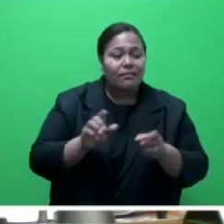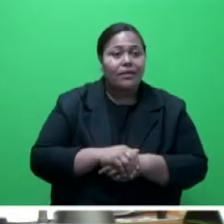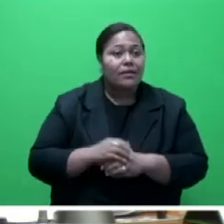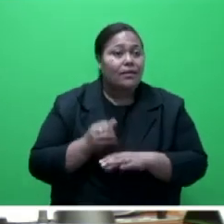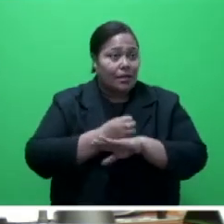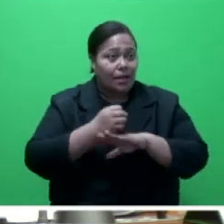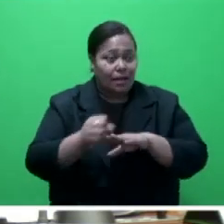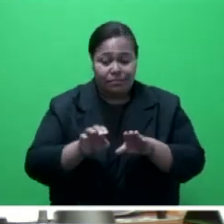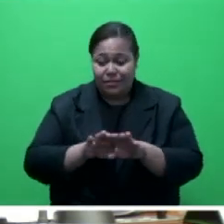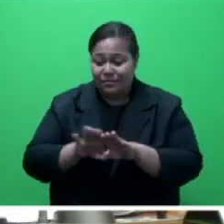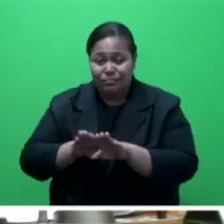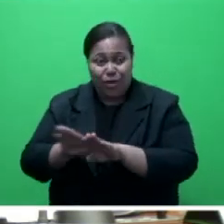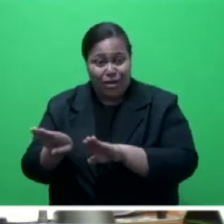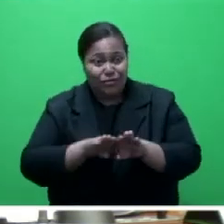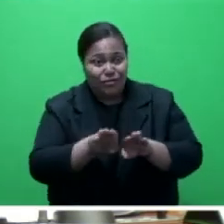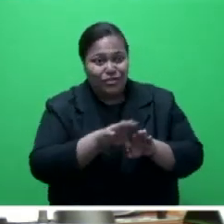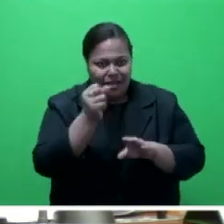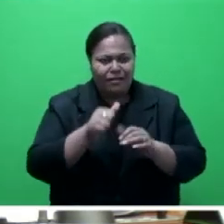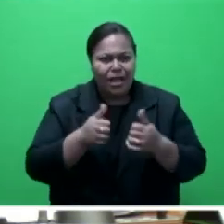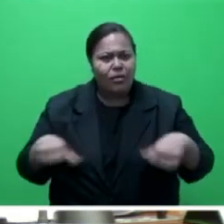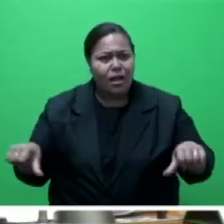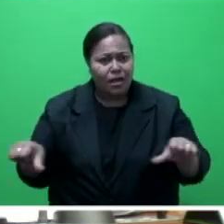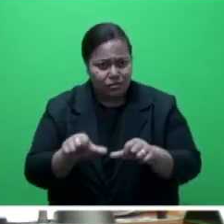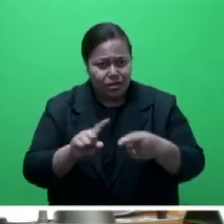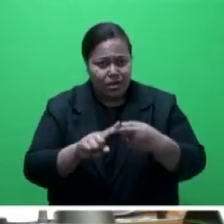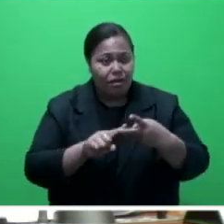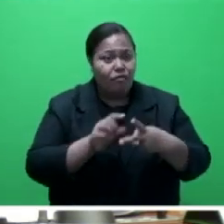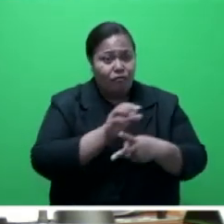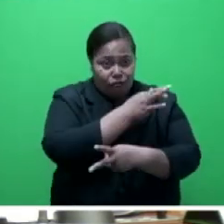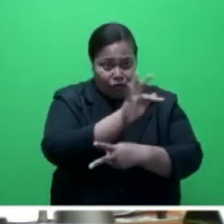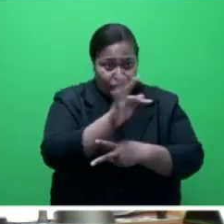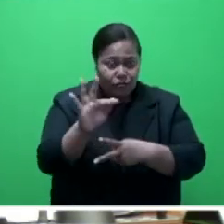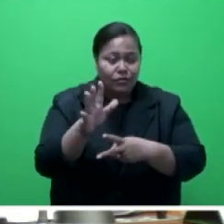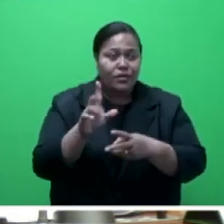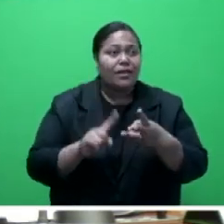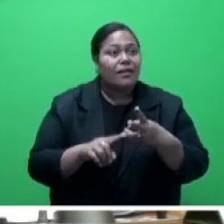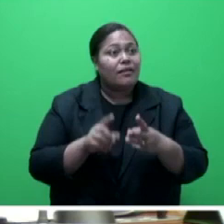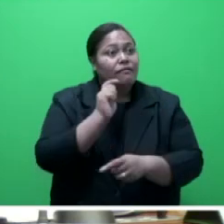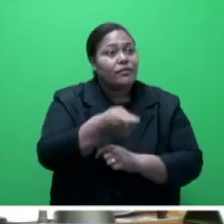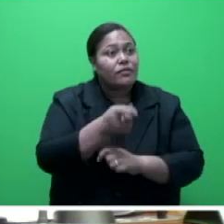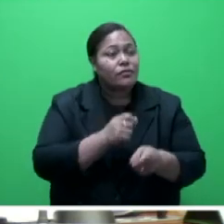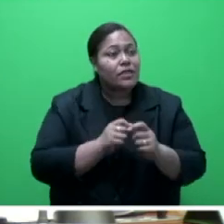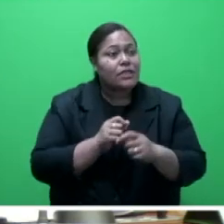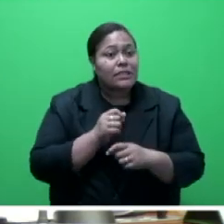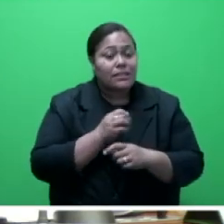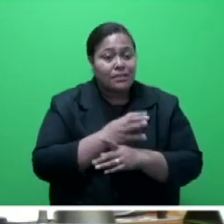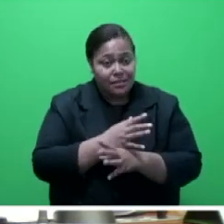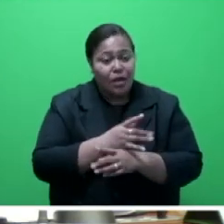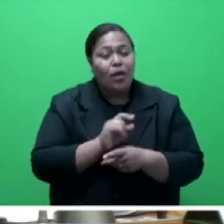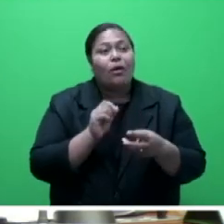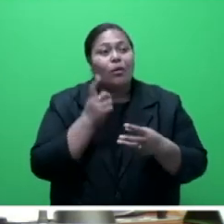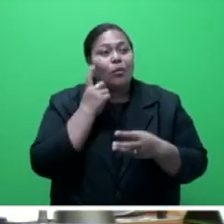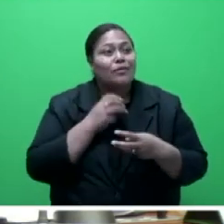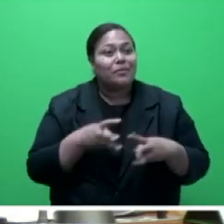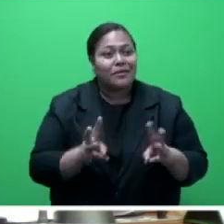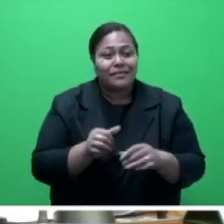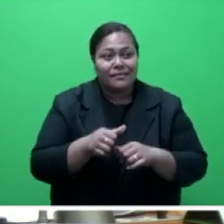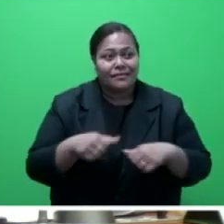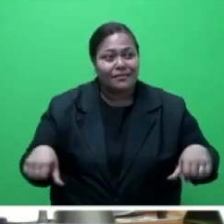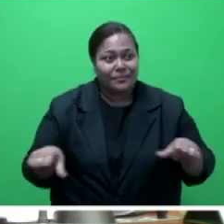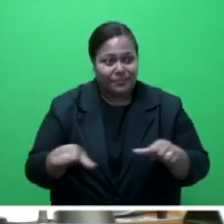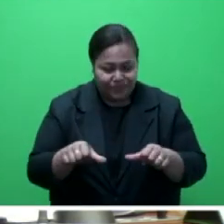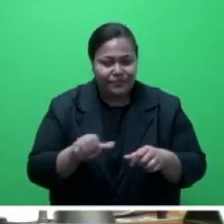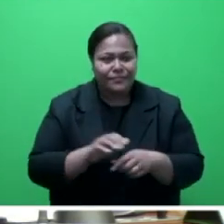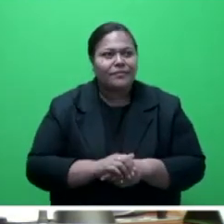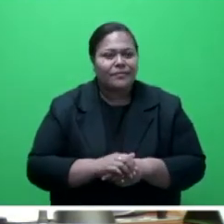government agencies, including agriculture, forestry, fisheries, waterways and infrastructure, and other sectors that use the land and